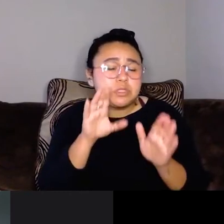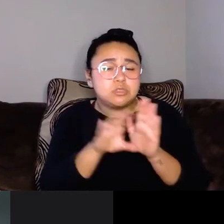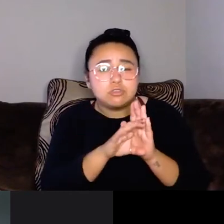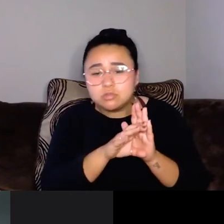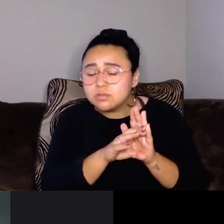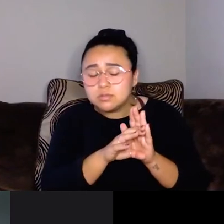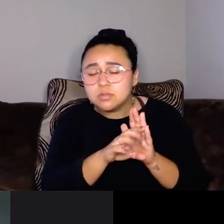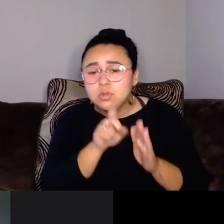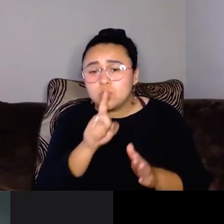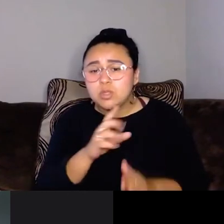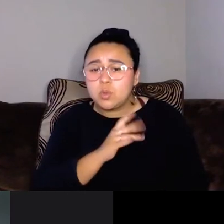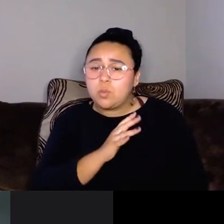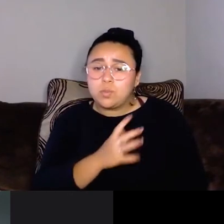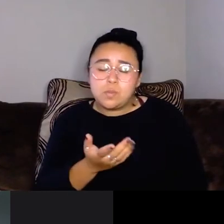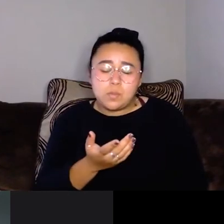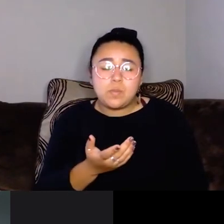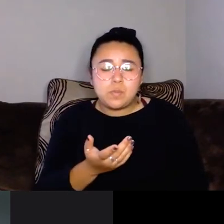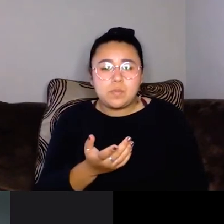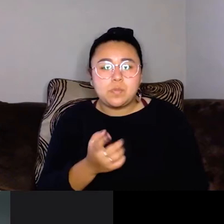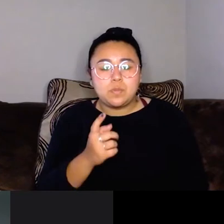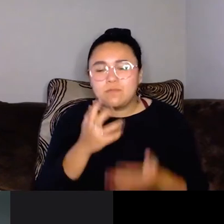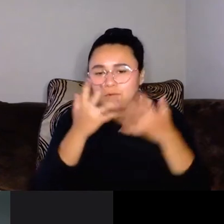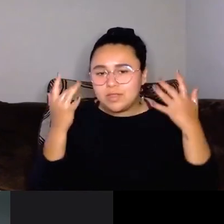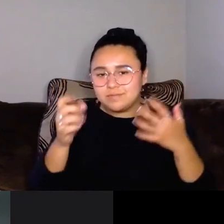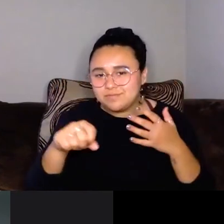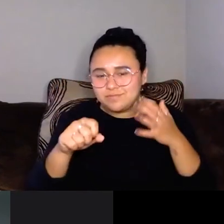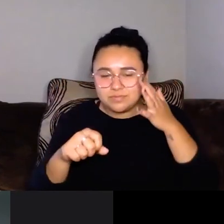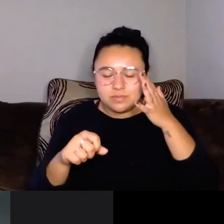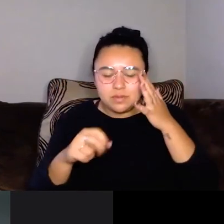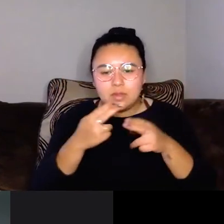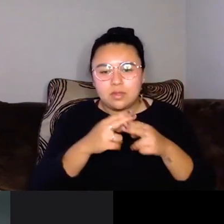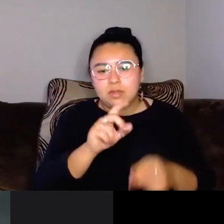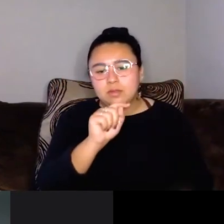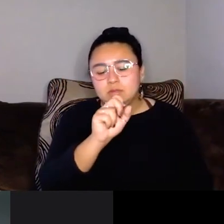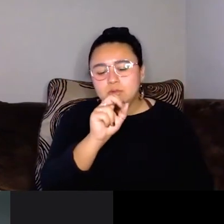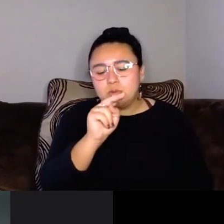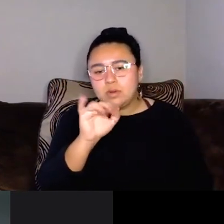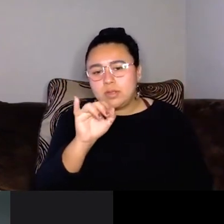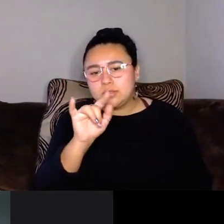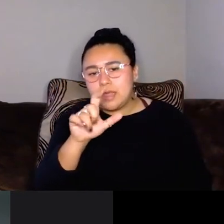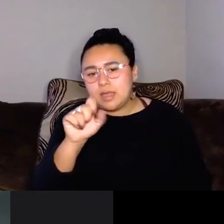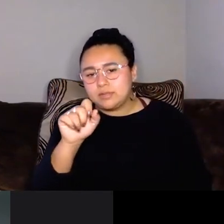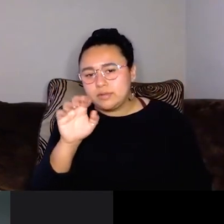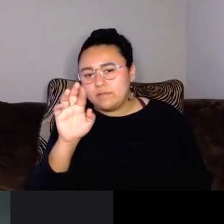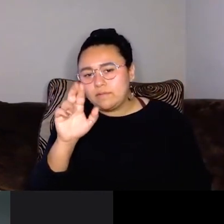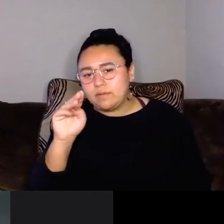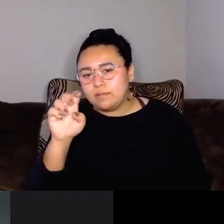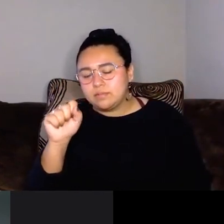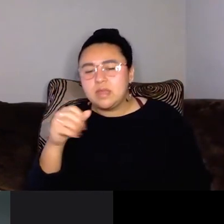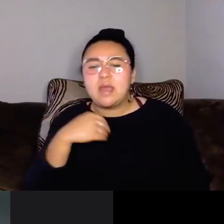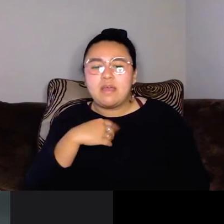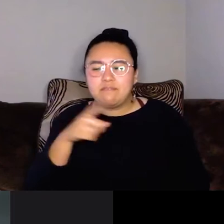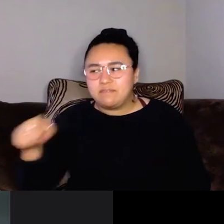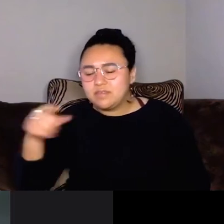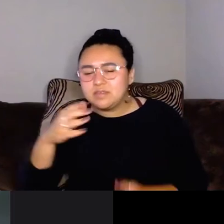neat. It's all, um, it's very friendly. It's called Tony tells frames. If you want to look it up, there's some fake groups out there, but